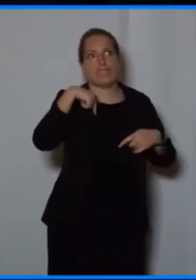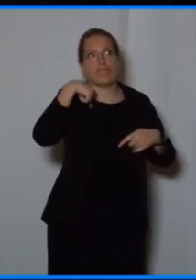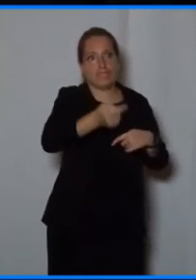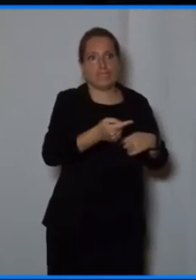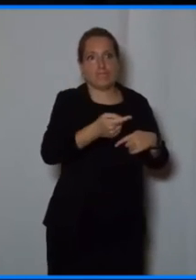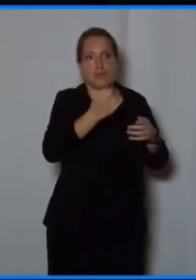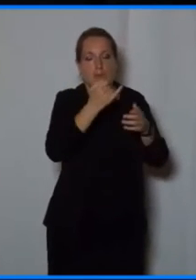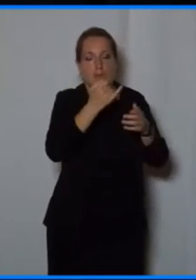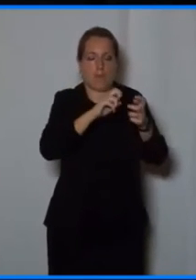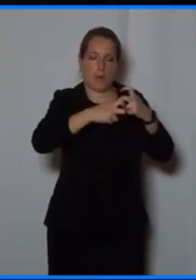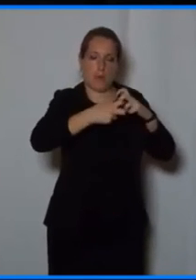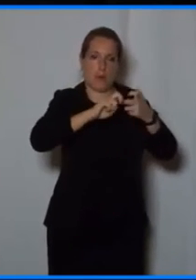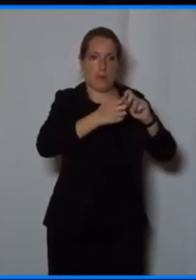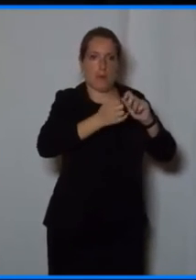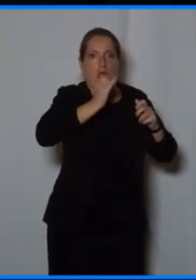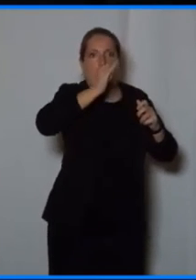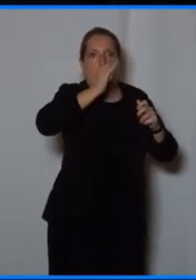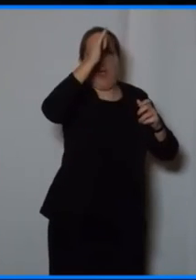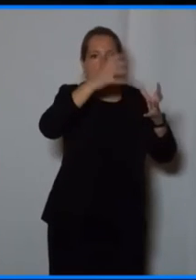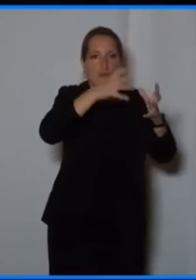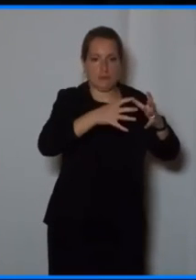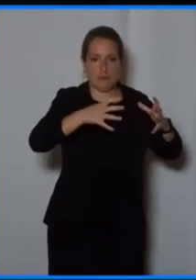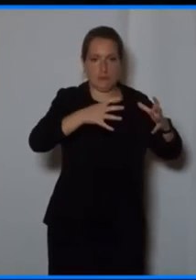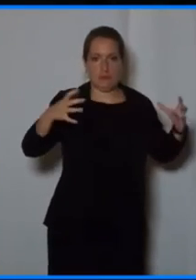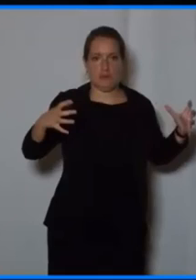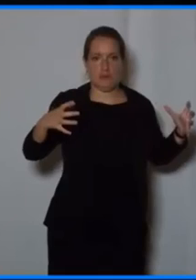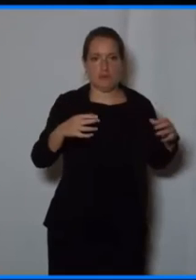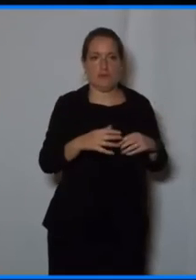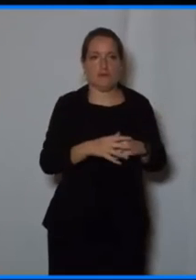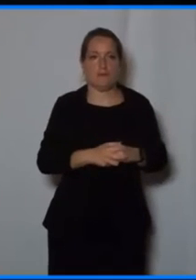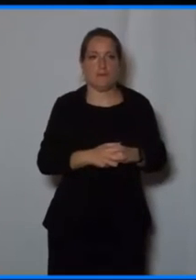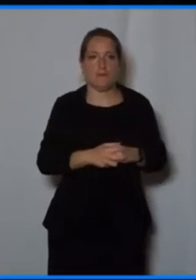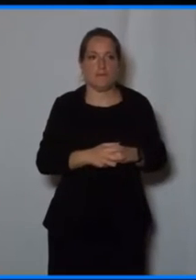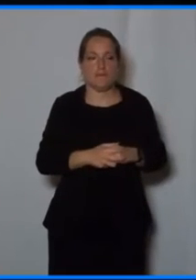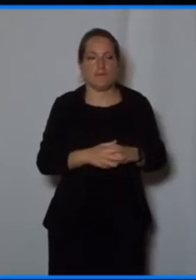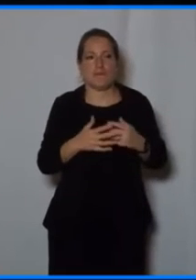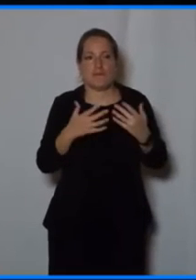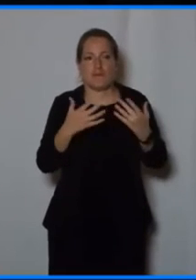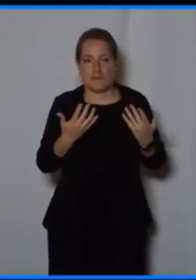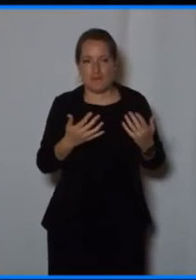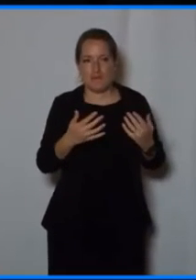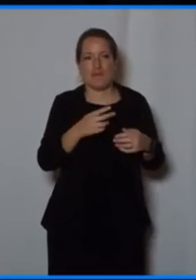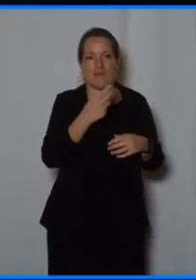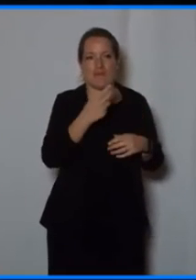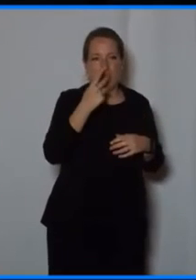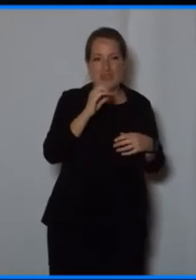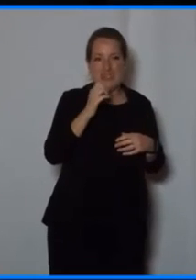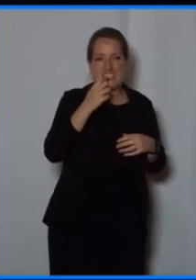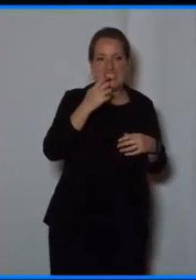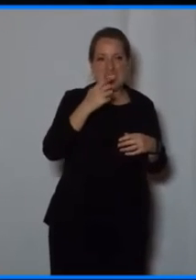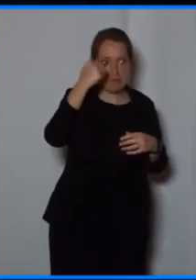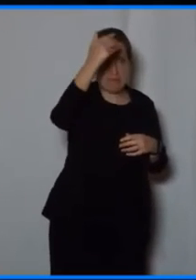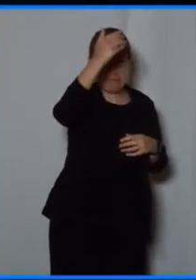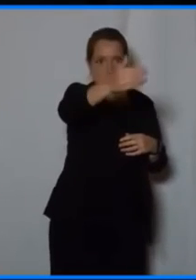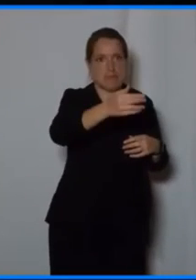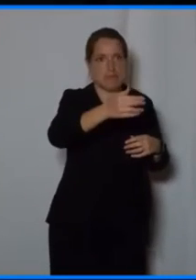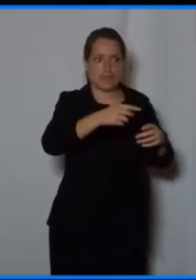years, and it's going to be really hard to impose this on society. So we need strong rules, and we need a lot of